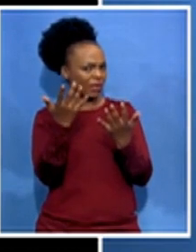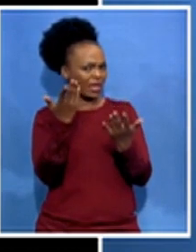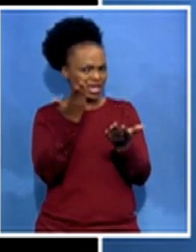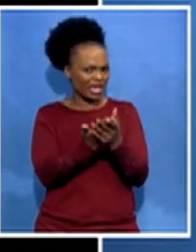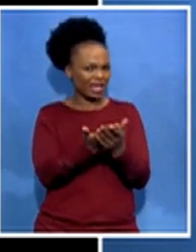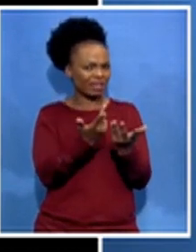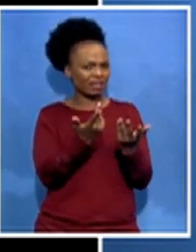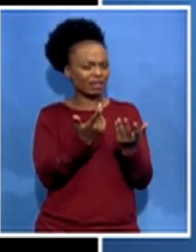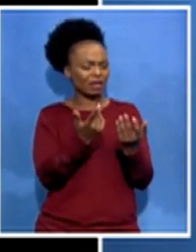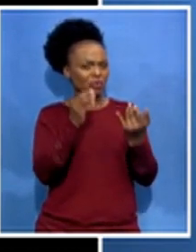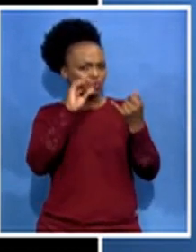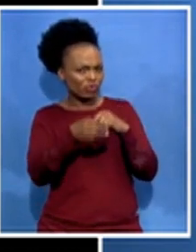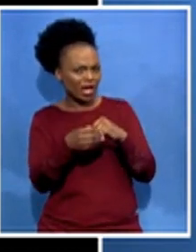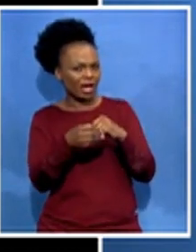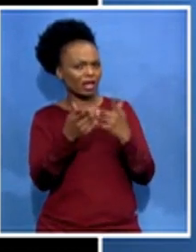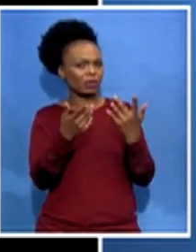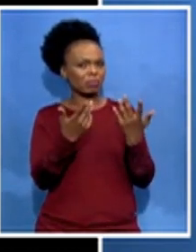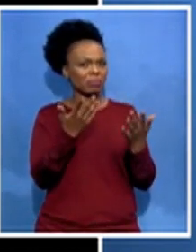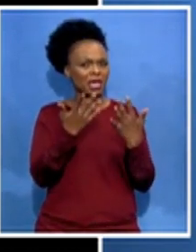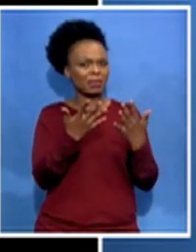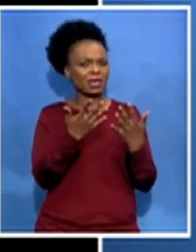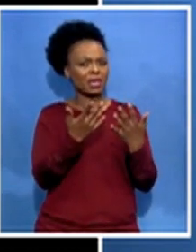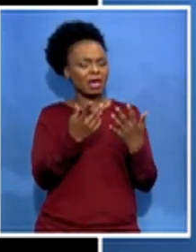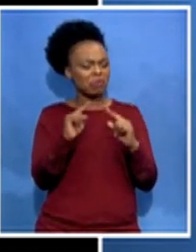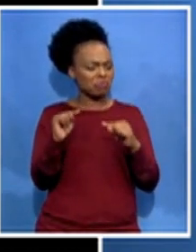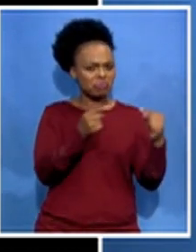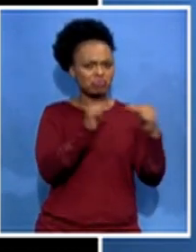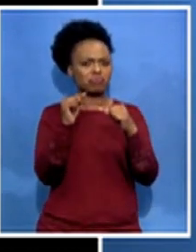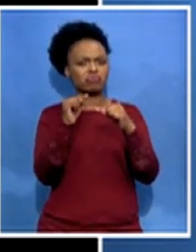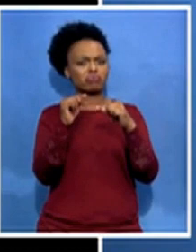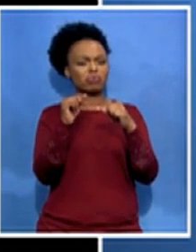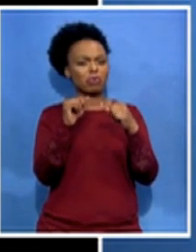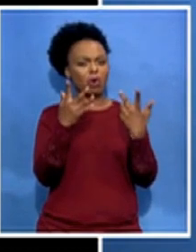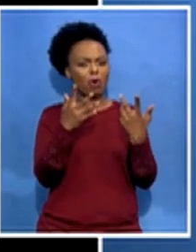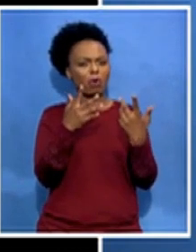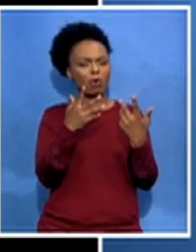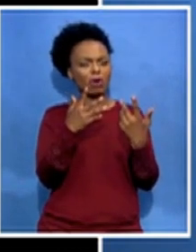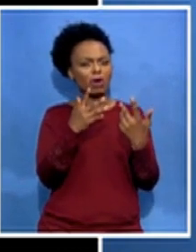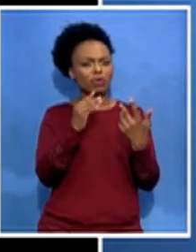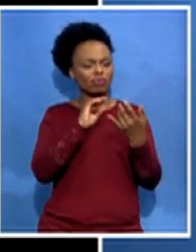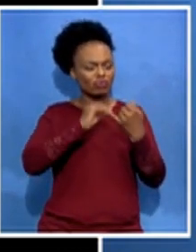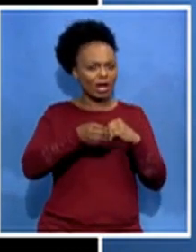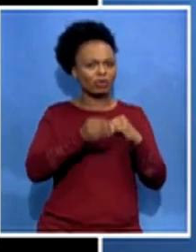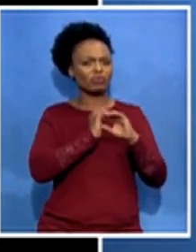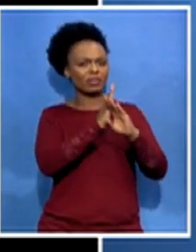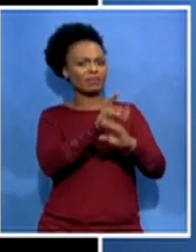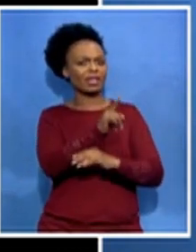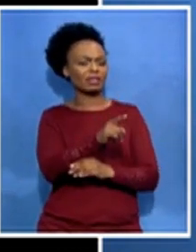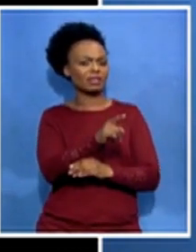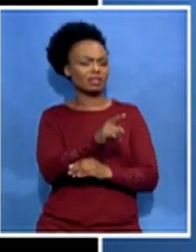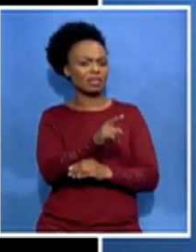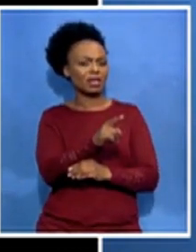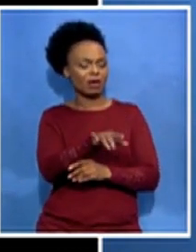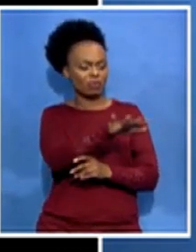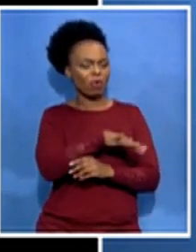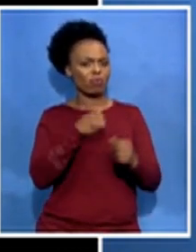defending voices in in in rwanda and it has become another dimension in terms of people